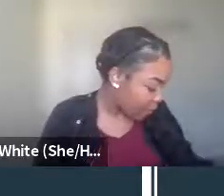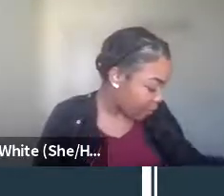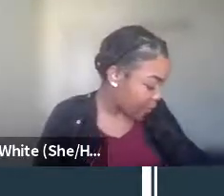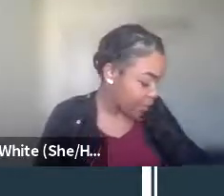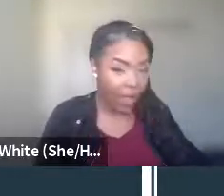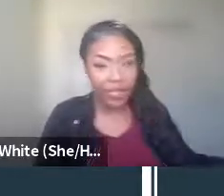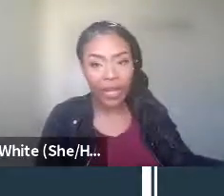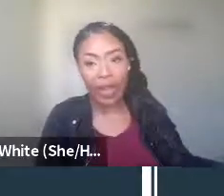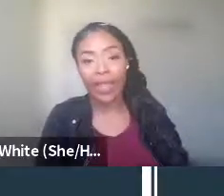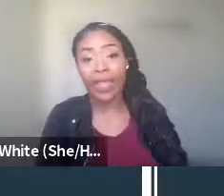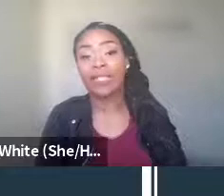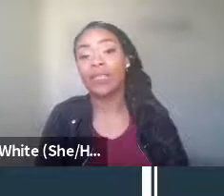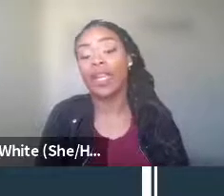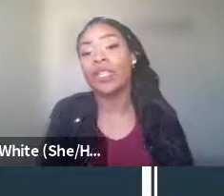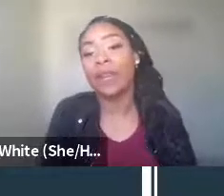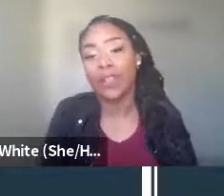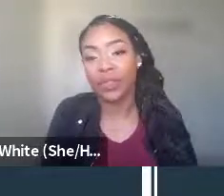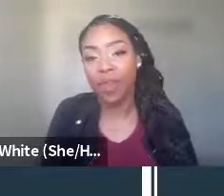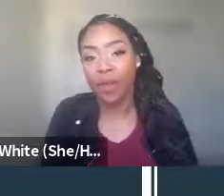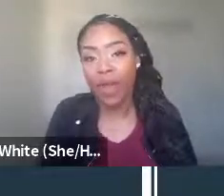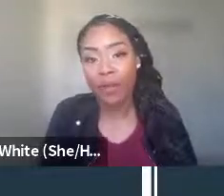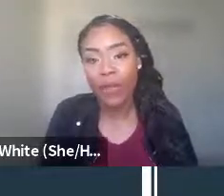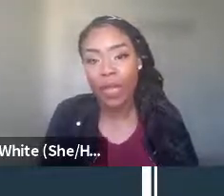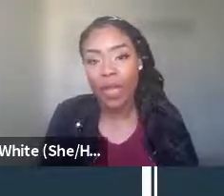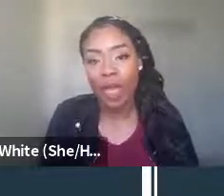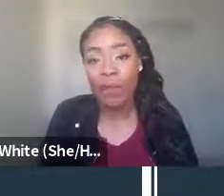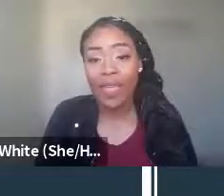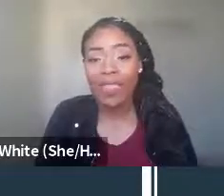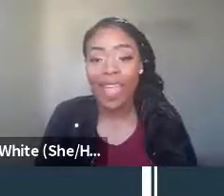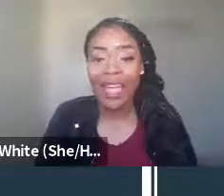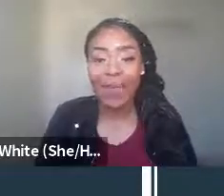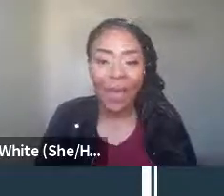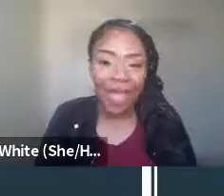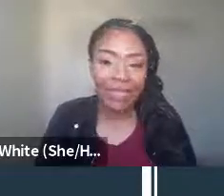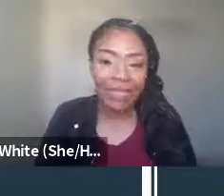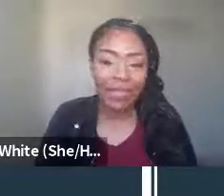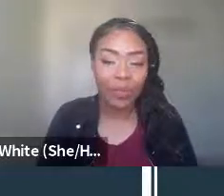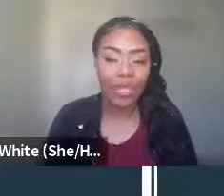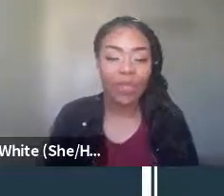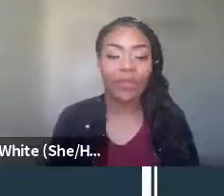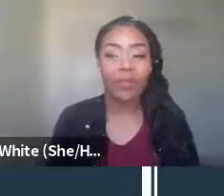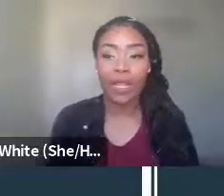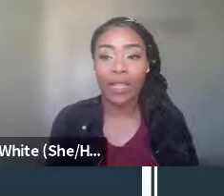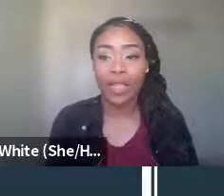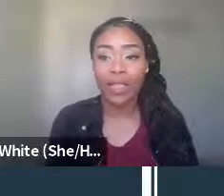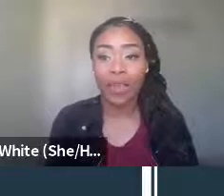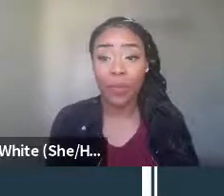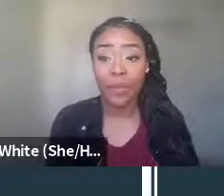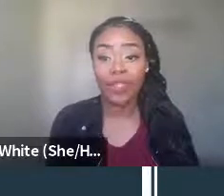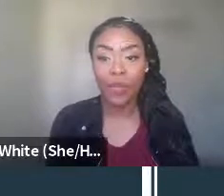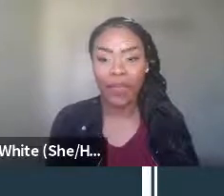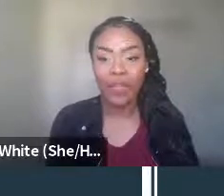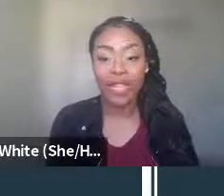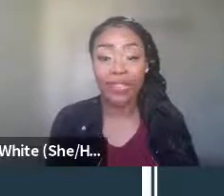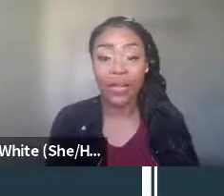and they're put in foster care and they experience a trauma. Right. And that impacts behavioral that